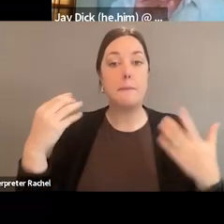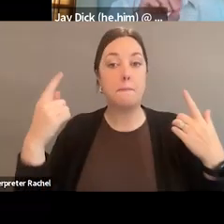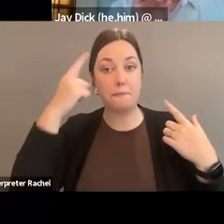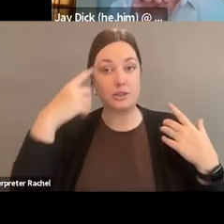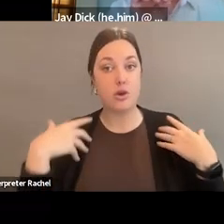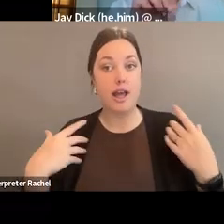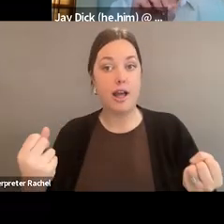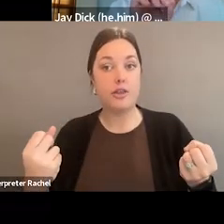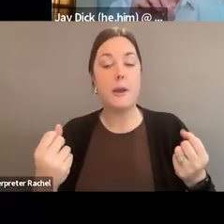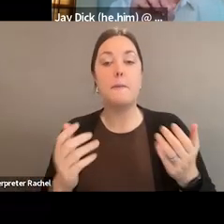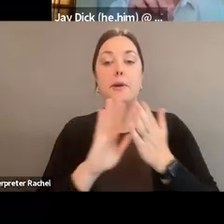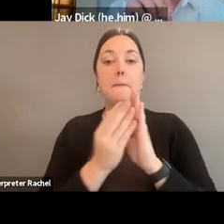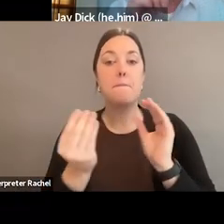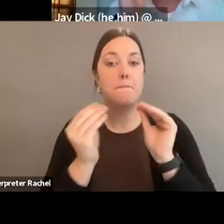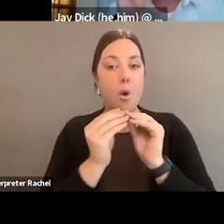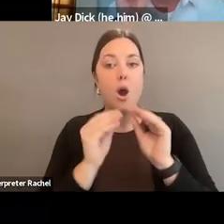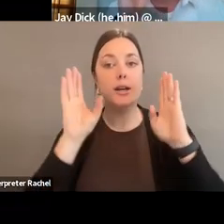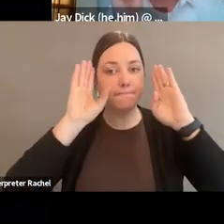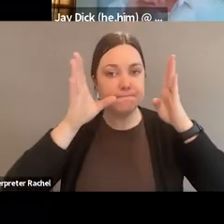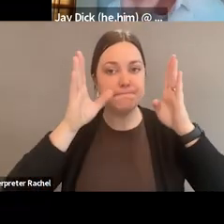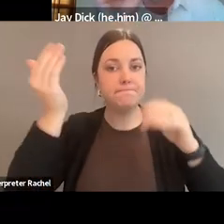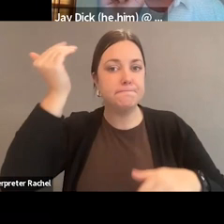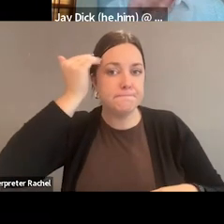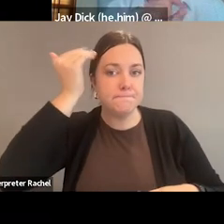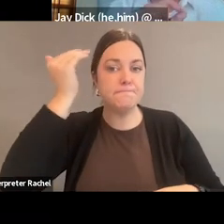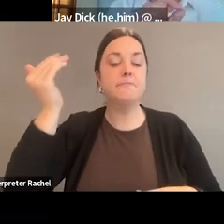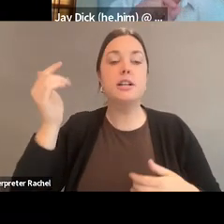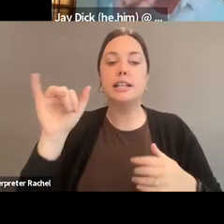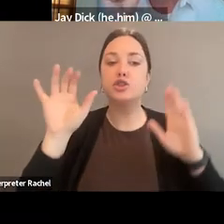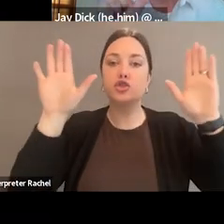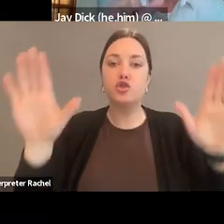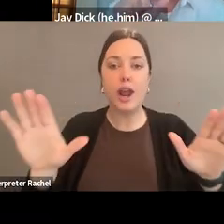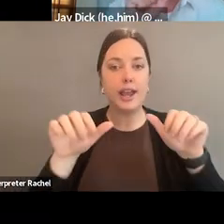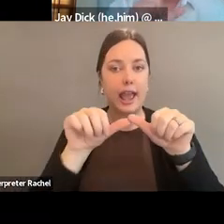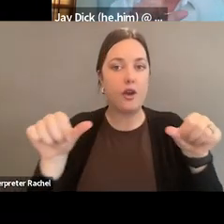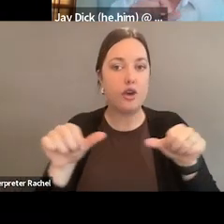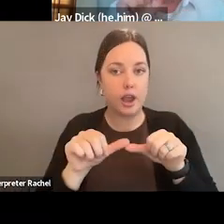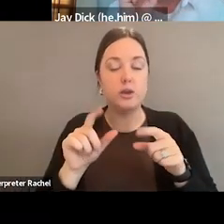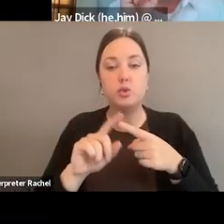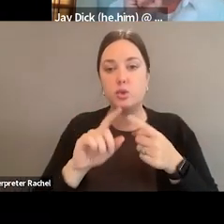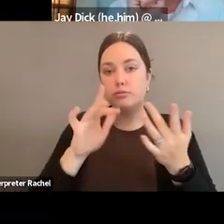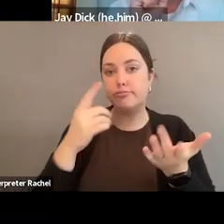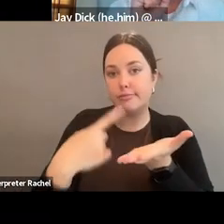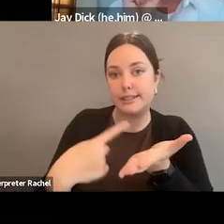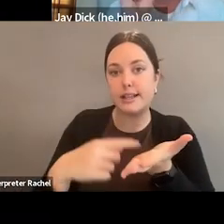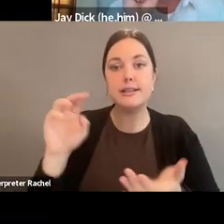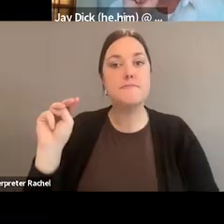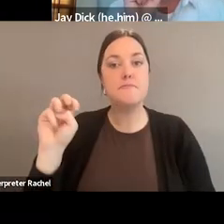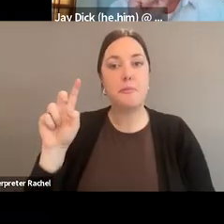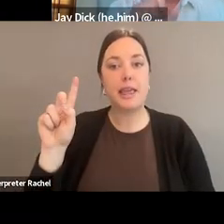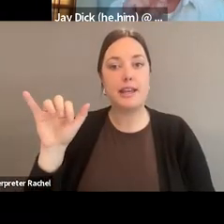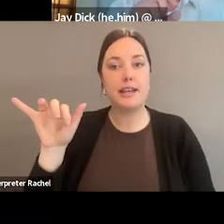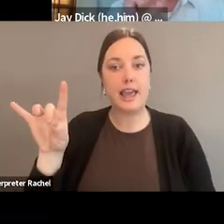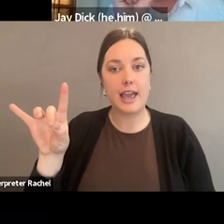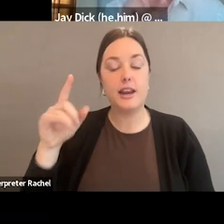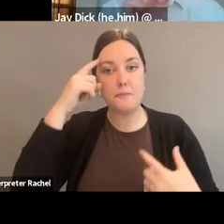something that's going to get more and more attention out there. And so, I think that's a great area of the state level to be talking about to making sure that,